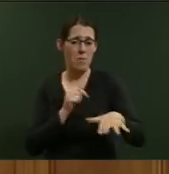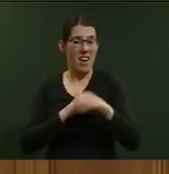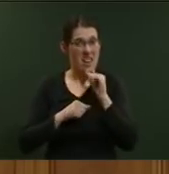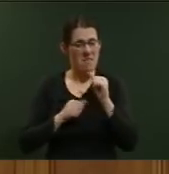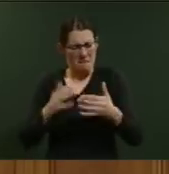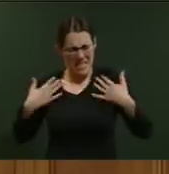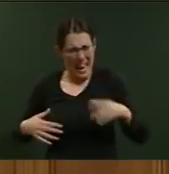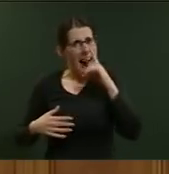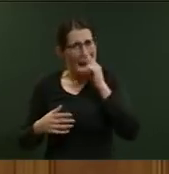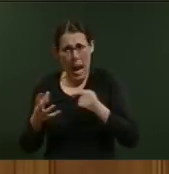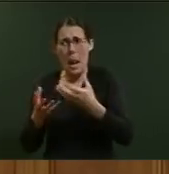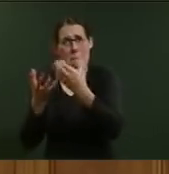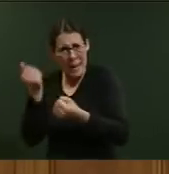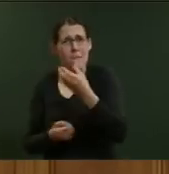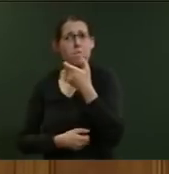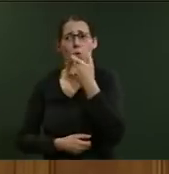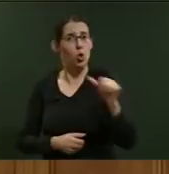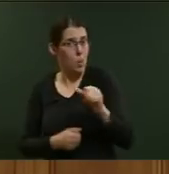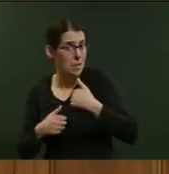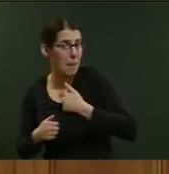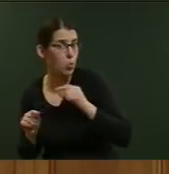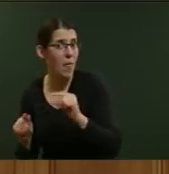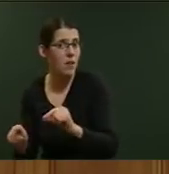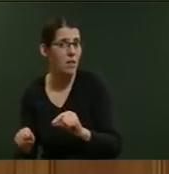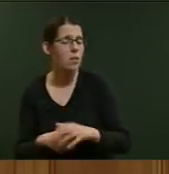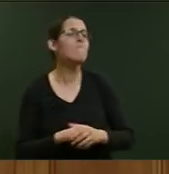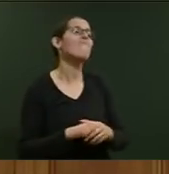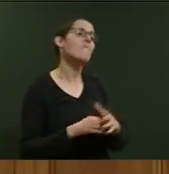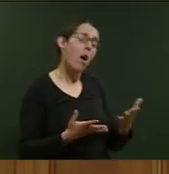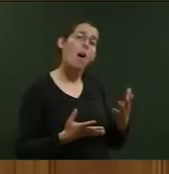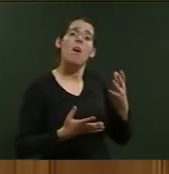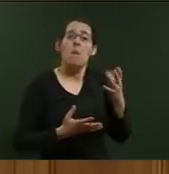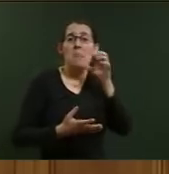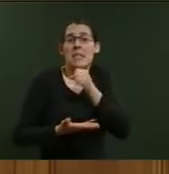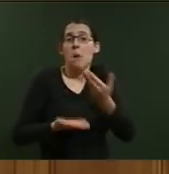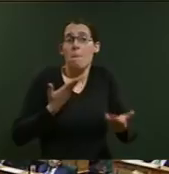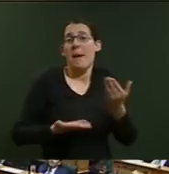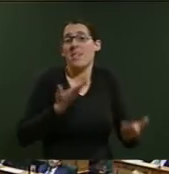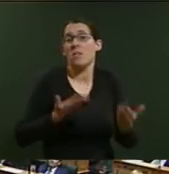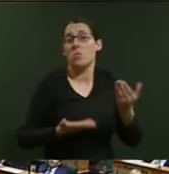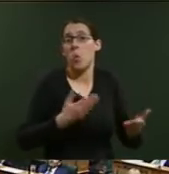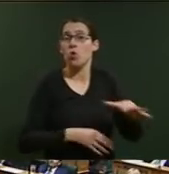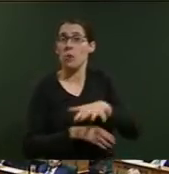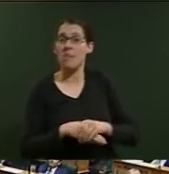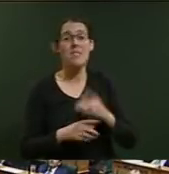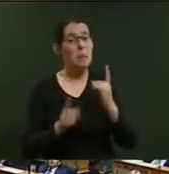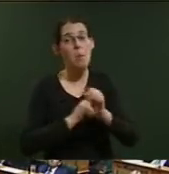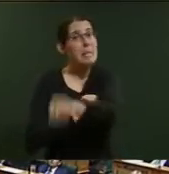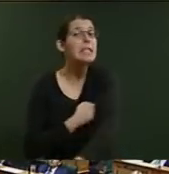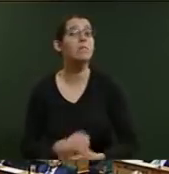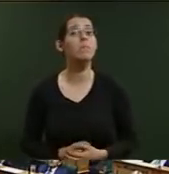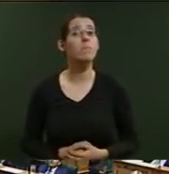Speaker, again, and I suppose it depends on the circumstances. Sometimes, sometimes, Mr Speaker, yes,